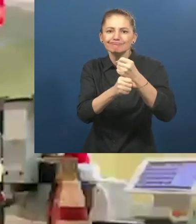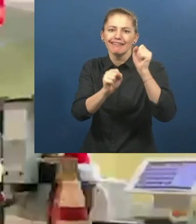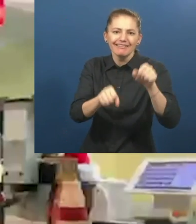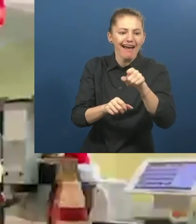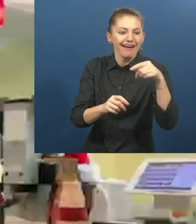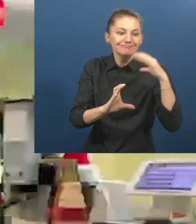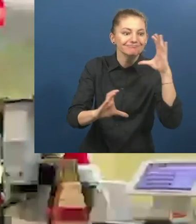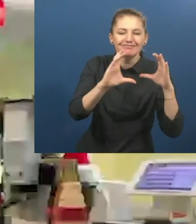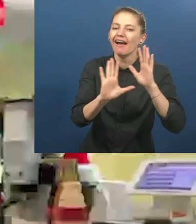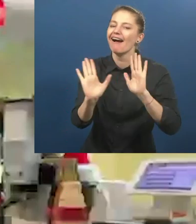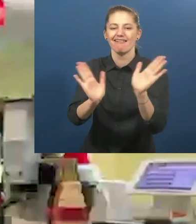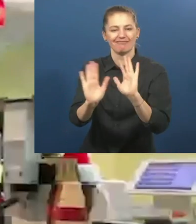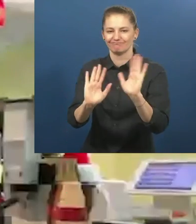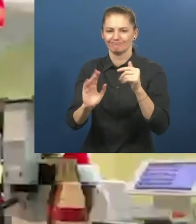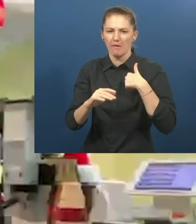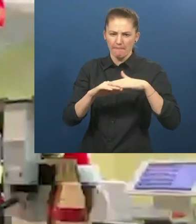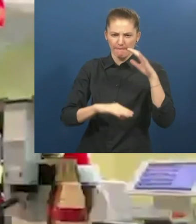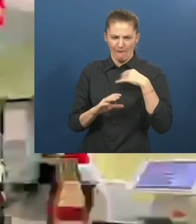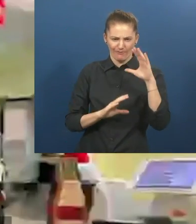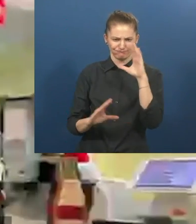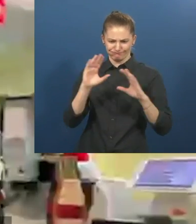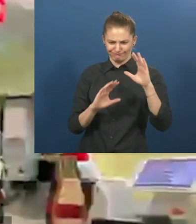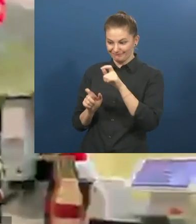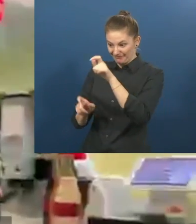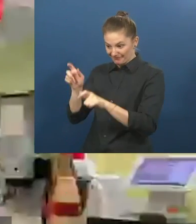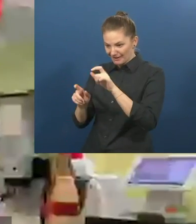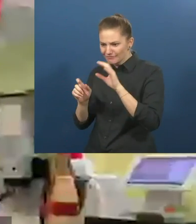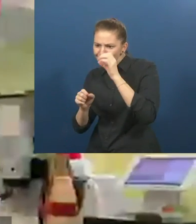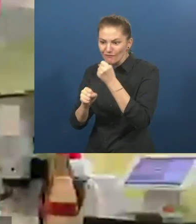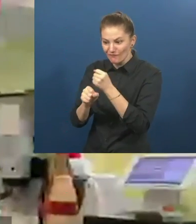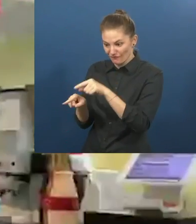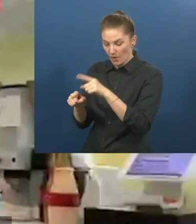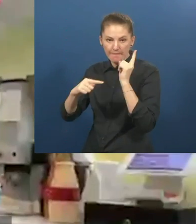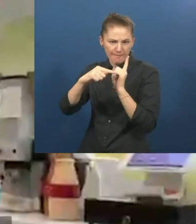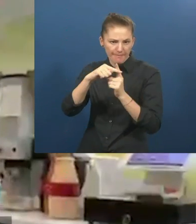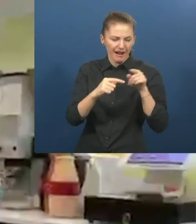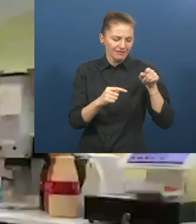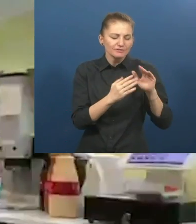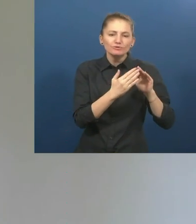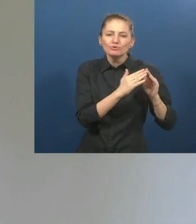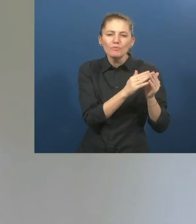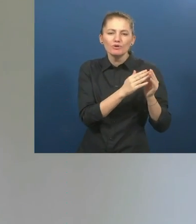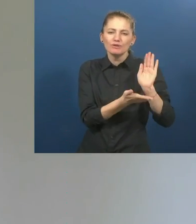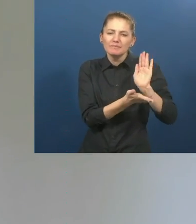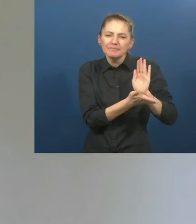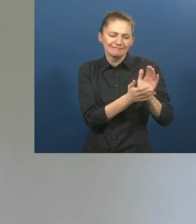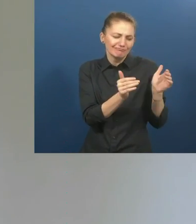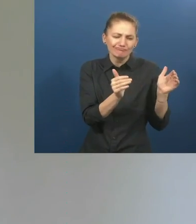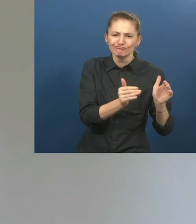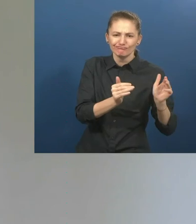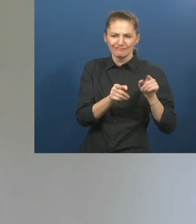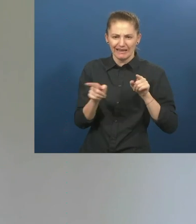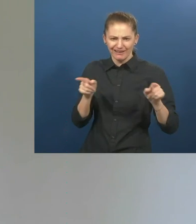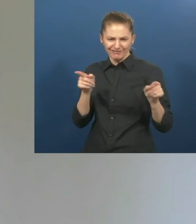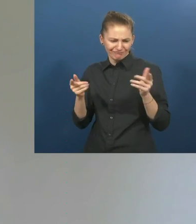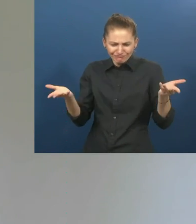We're not looking for open positions. We're looking for alignment between the employment seeker and the community businesses. And through